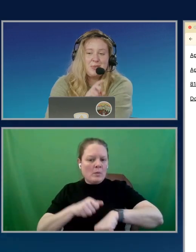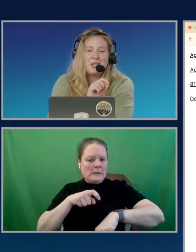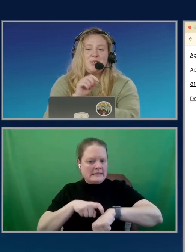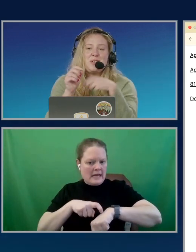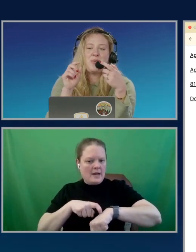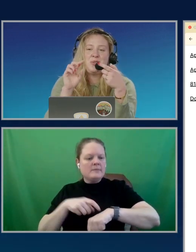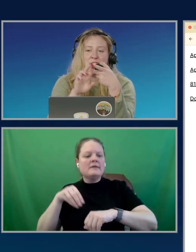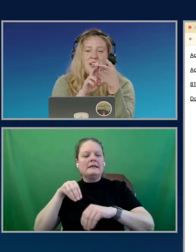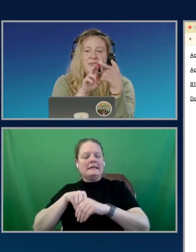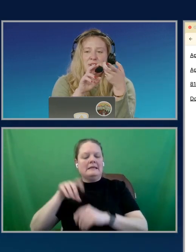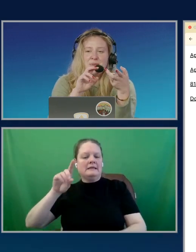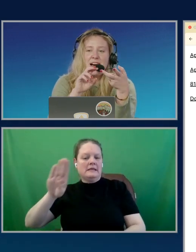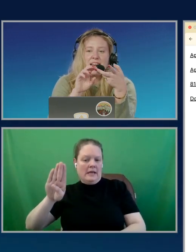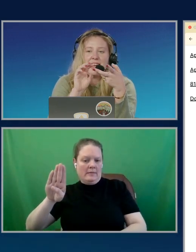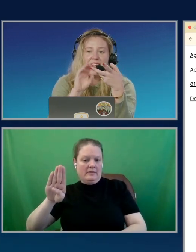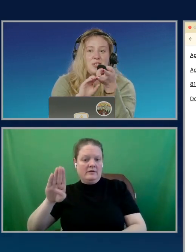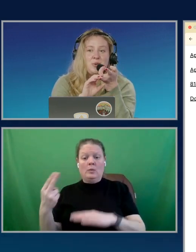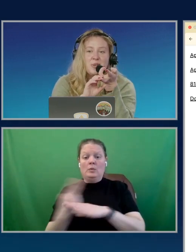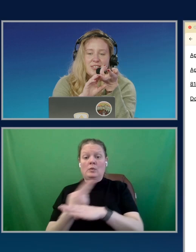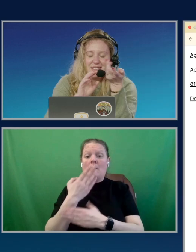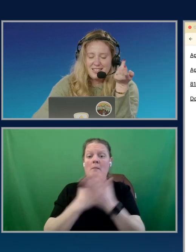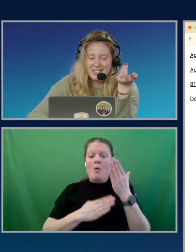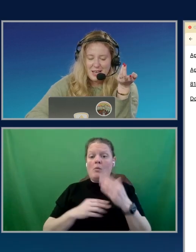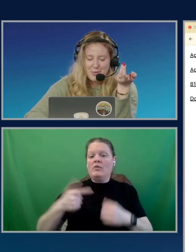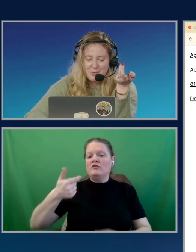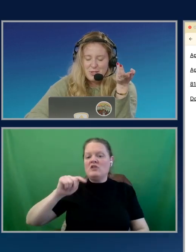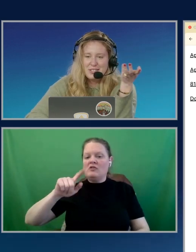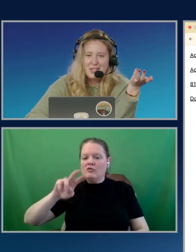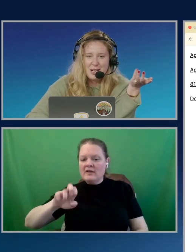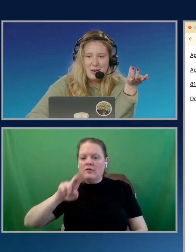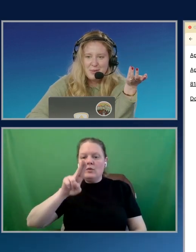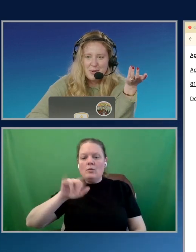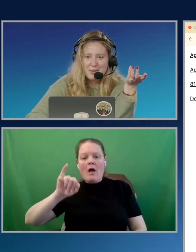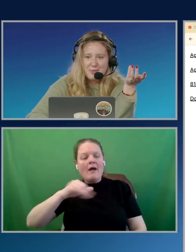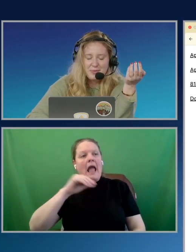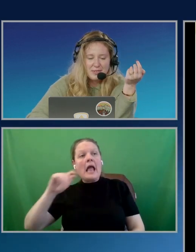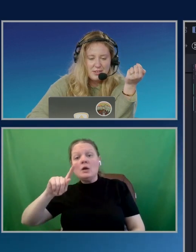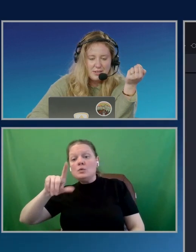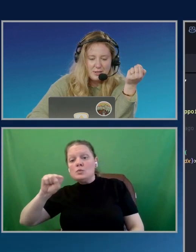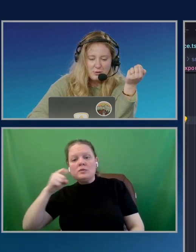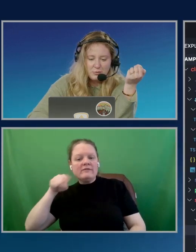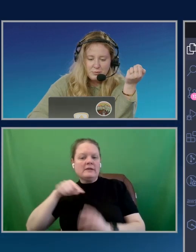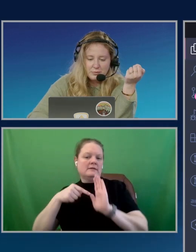So we're using both generative UI and tools in this example. So let's talk about both.